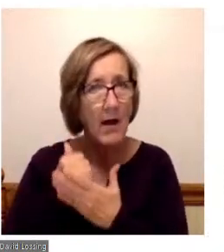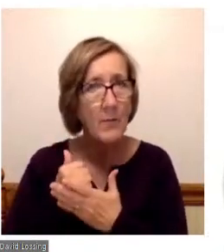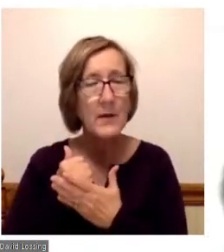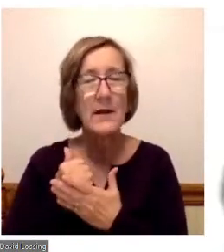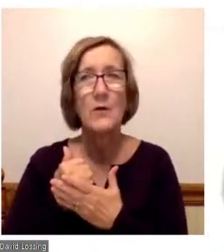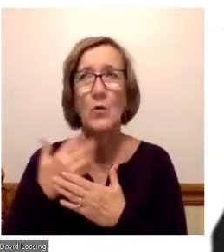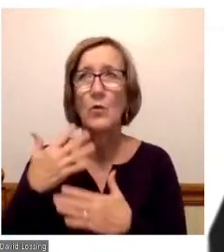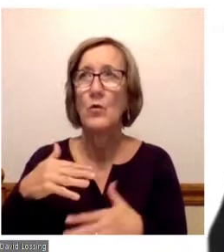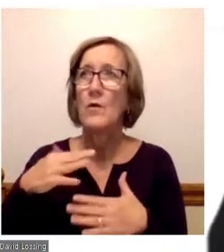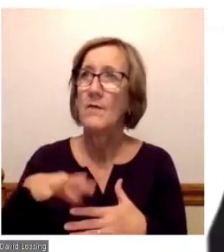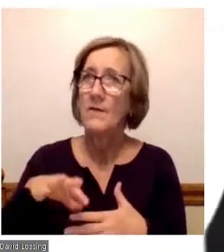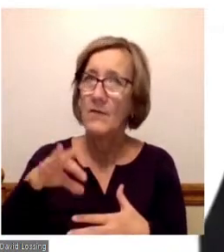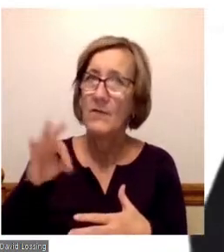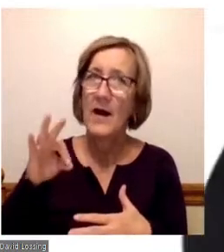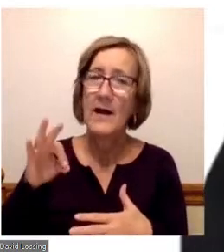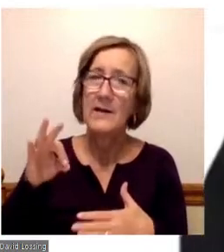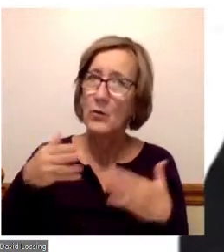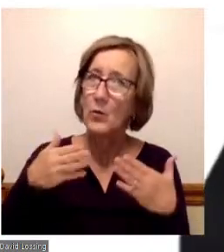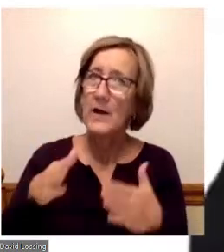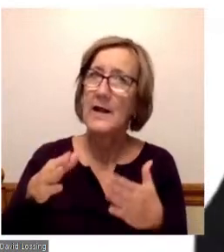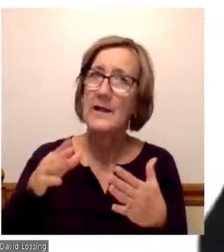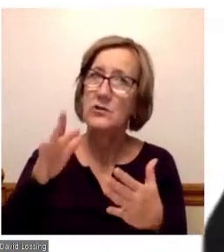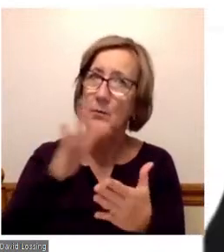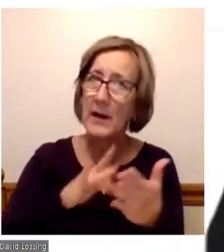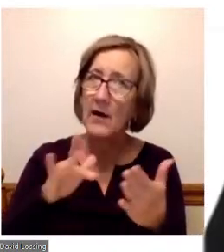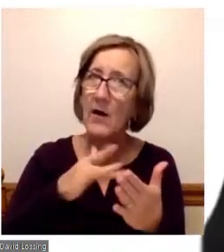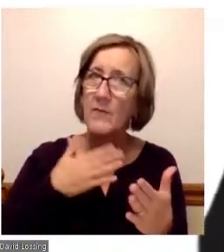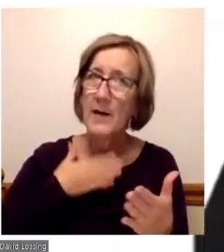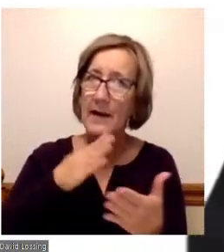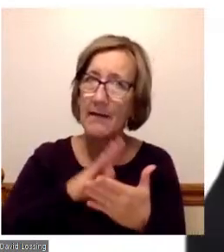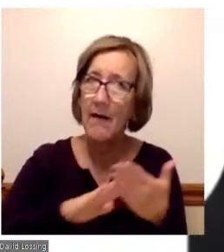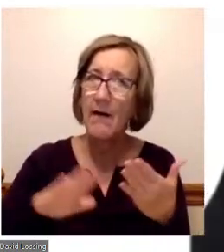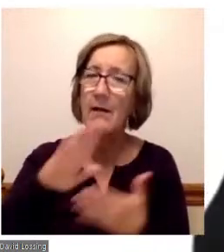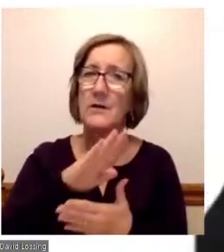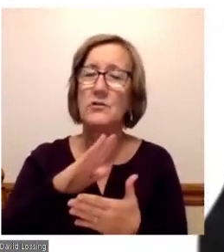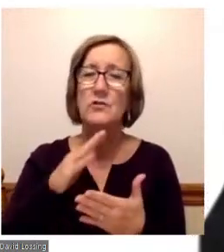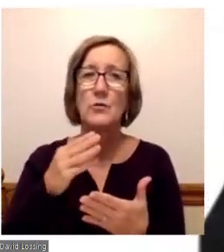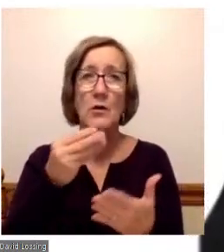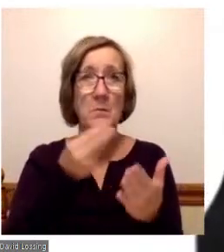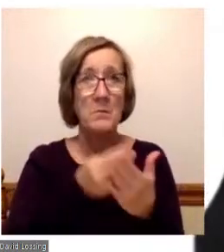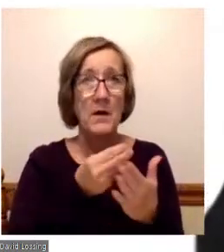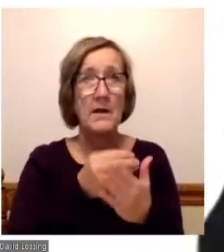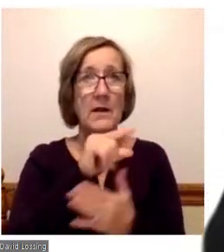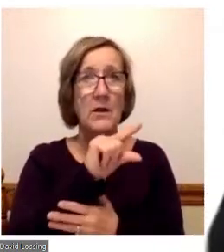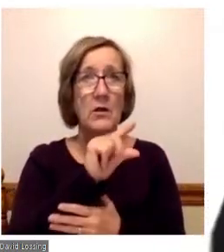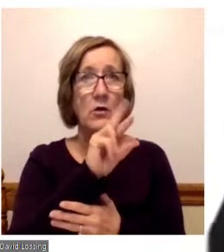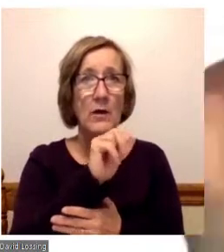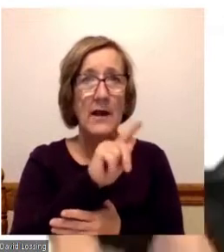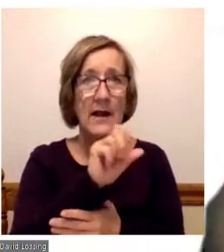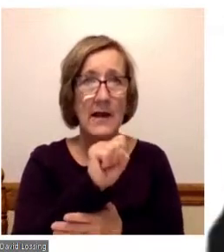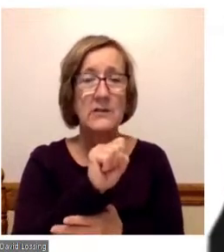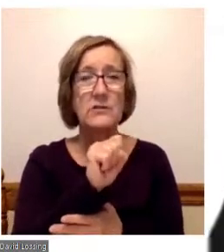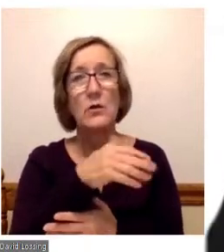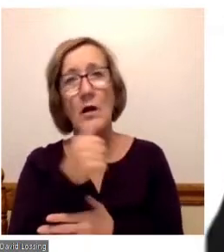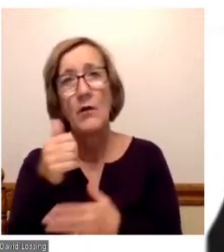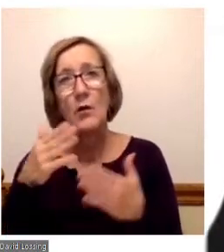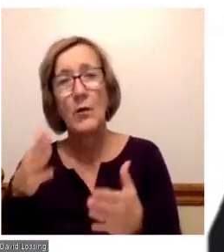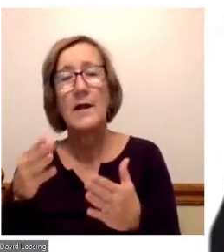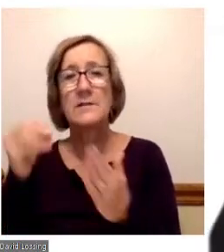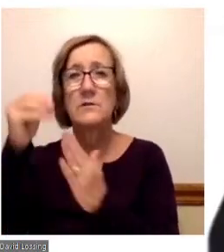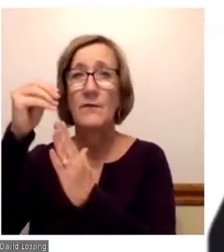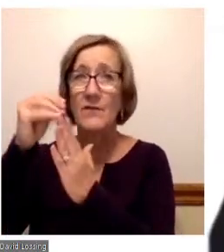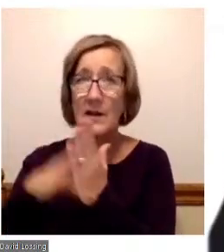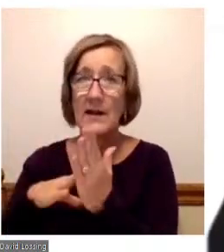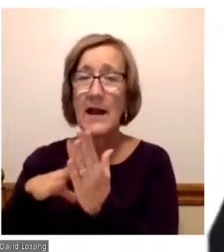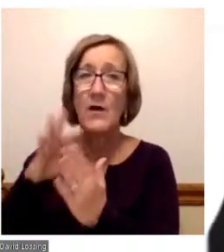find a way to pay for college, either through a grant or other means, basically, you know, filling out the FAFSA